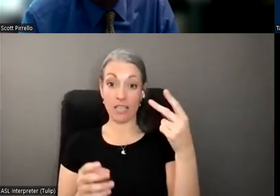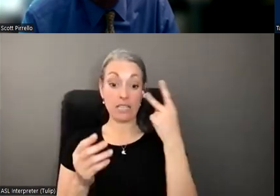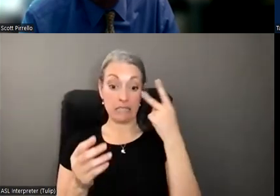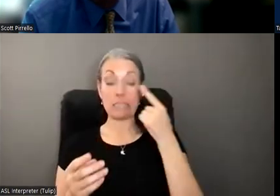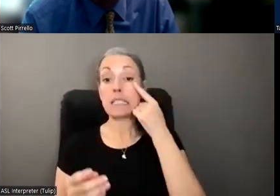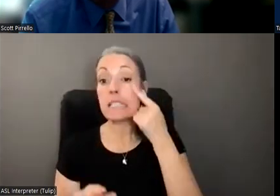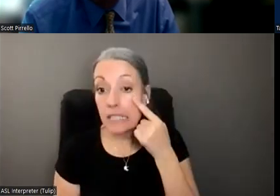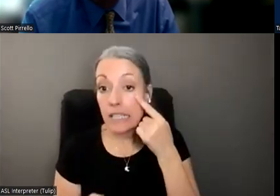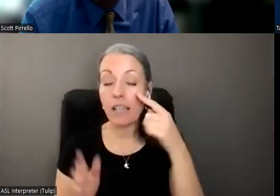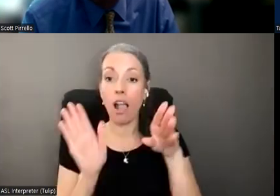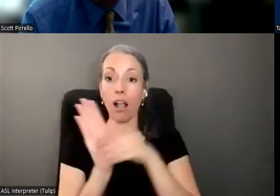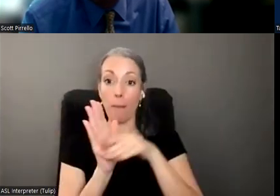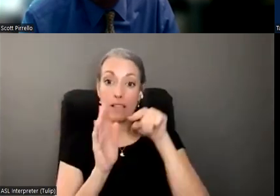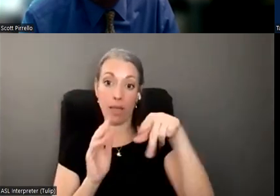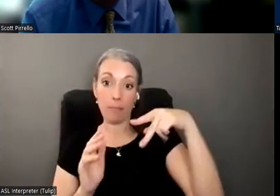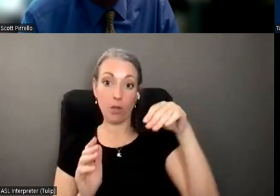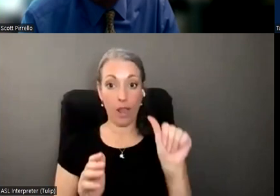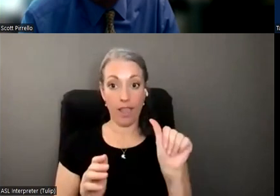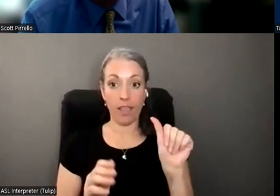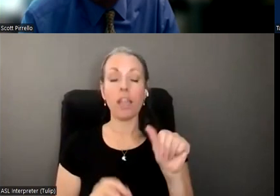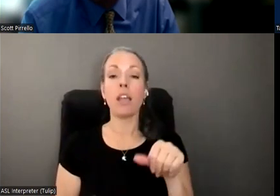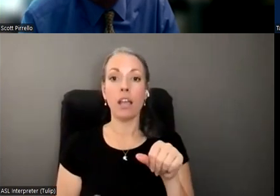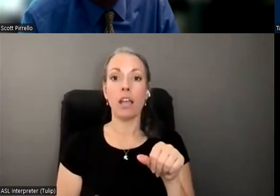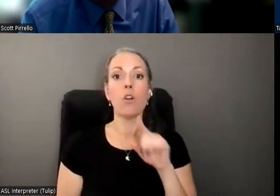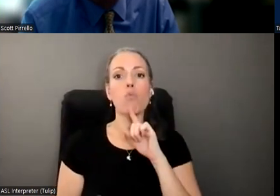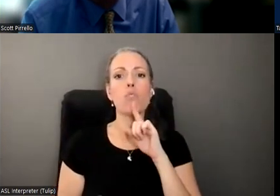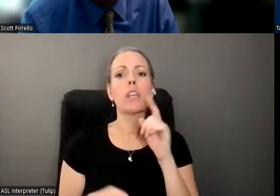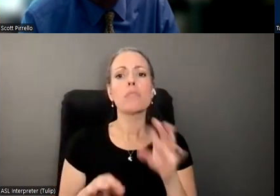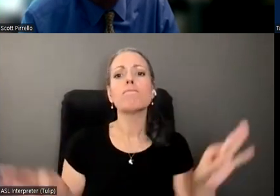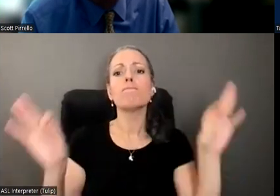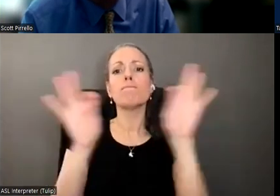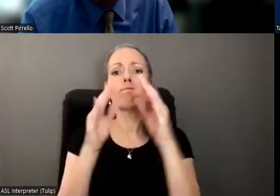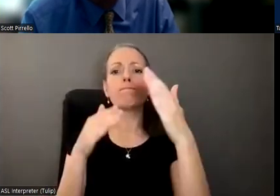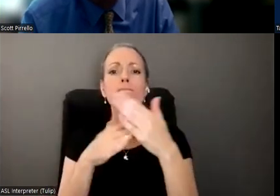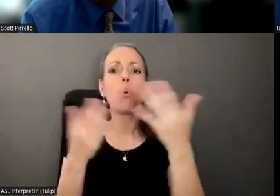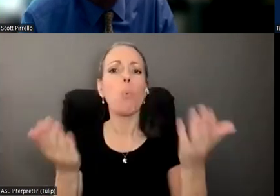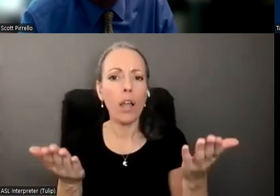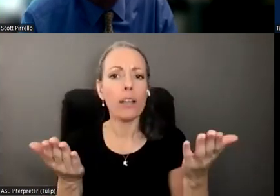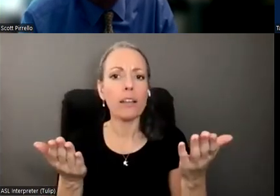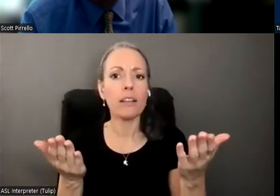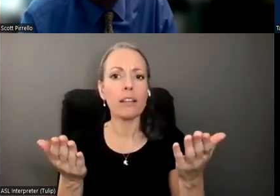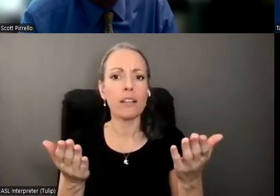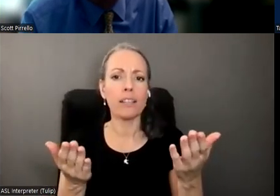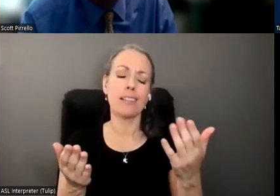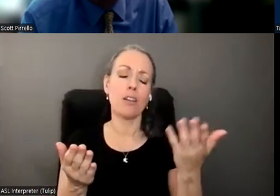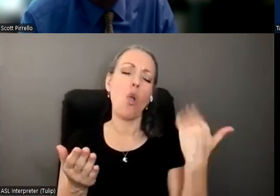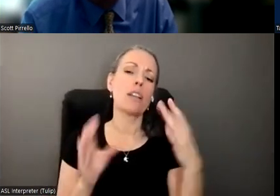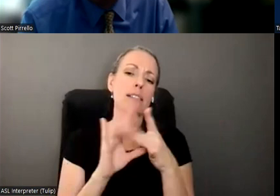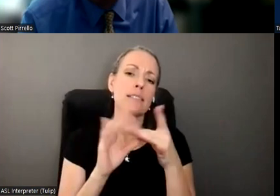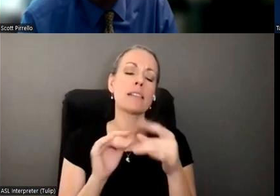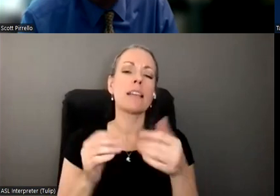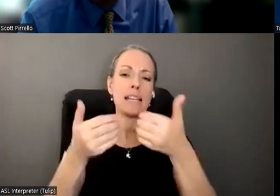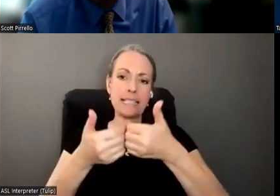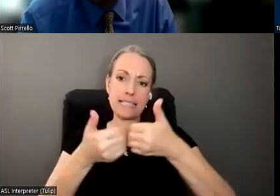with that. Um, but I think what would be the most important thing is having, um, like many have mentioned, this separate